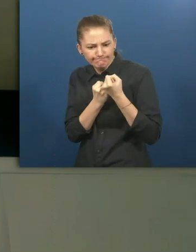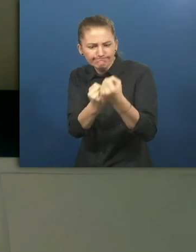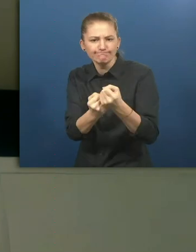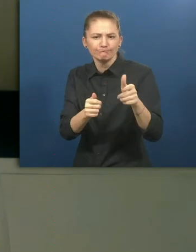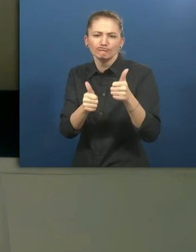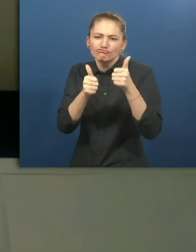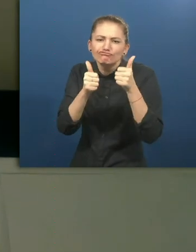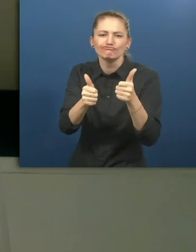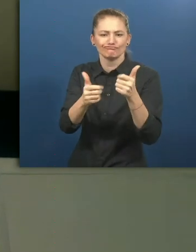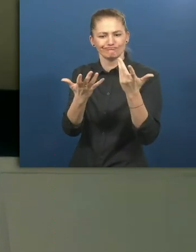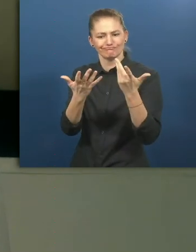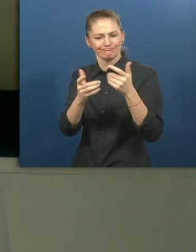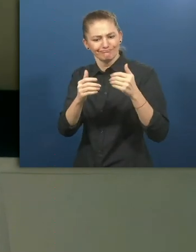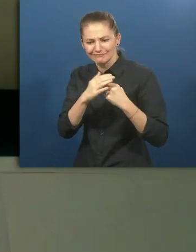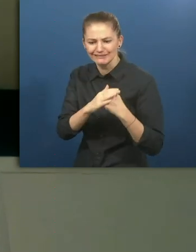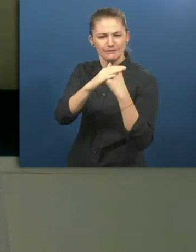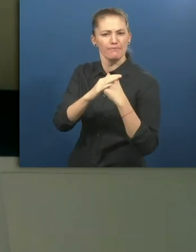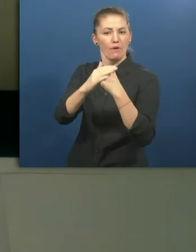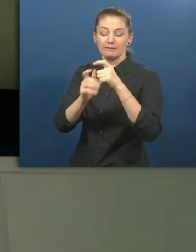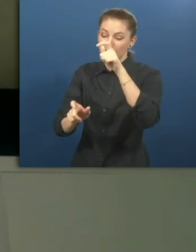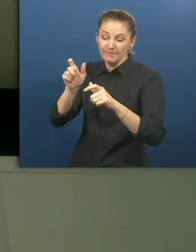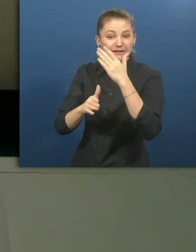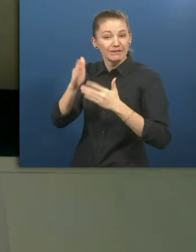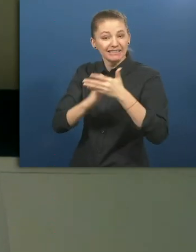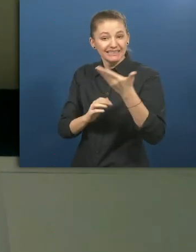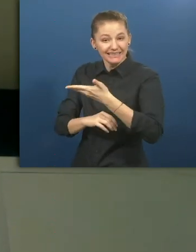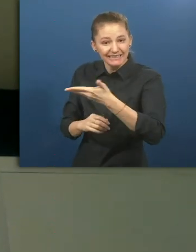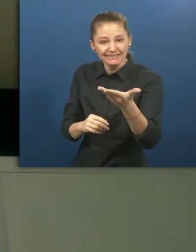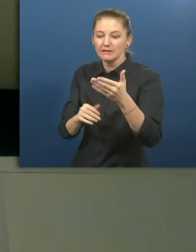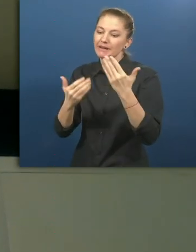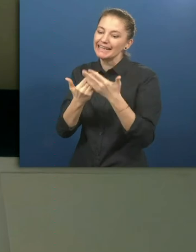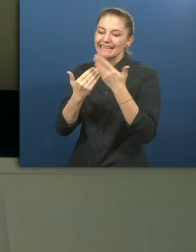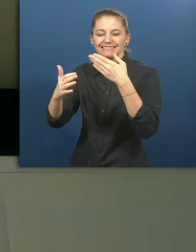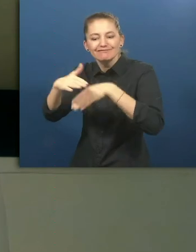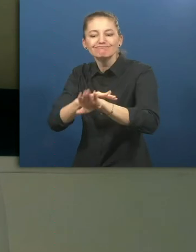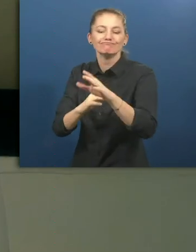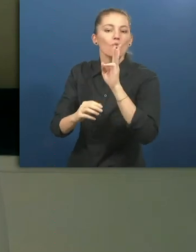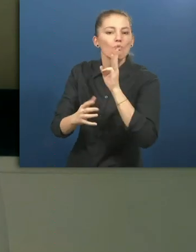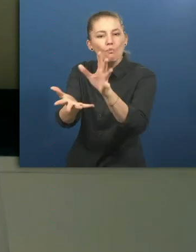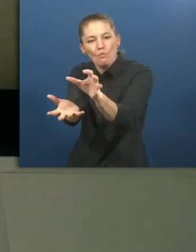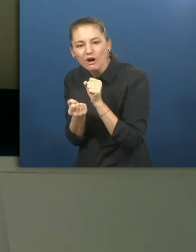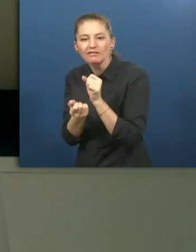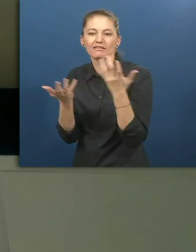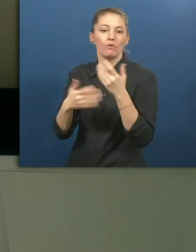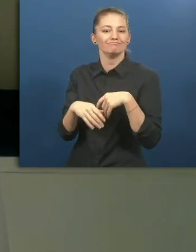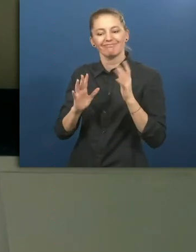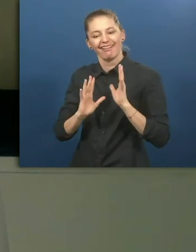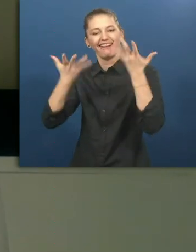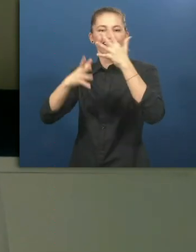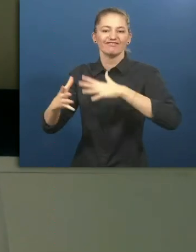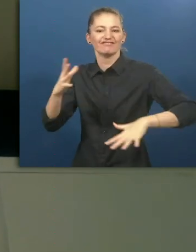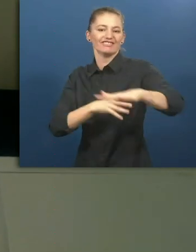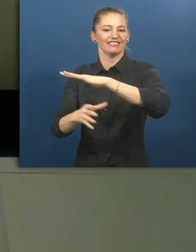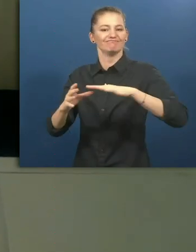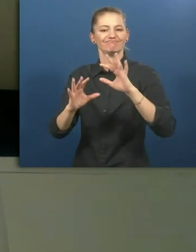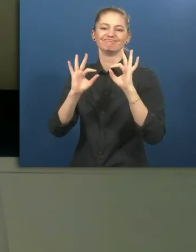which they could work to really support those people with disabilities in accessing water and the livelihoods in a